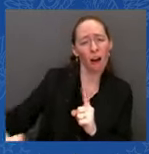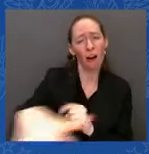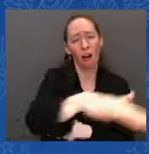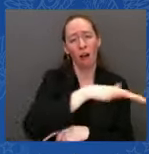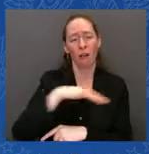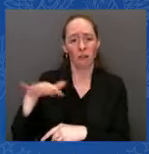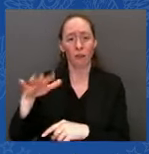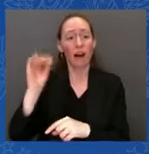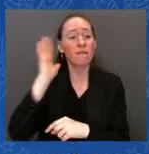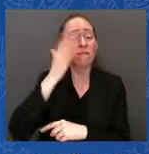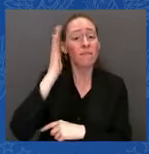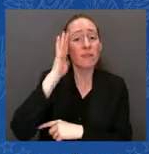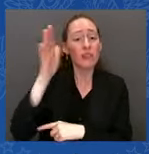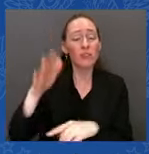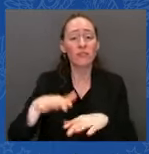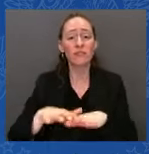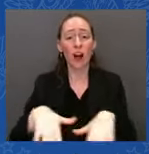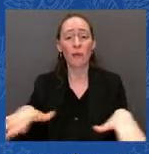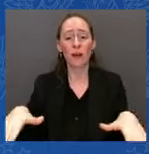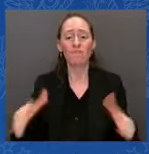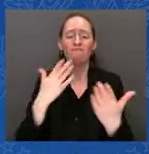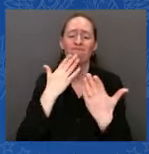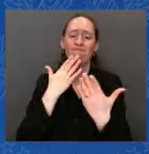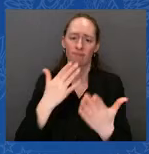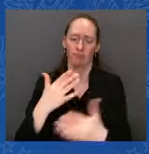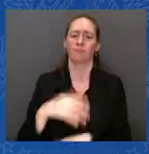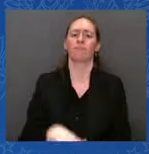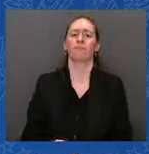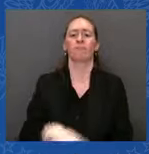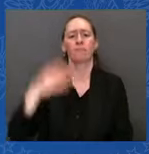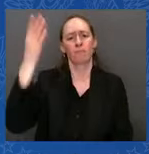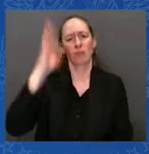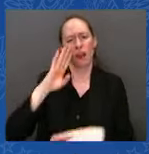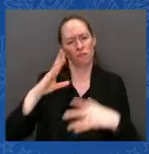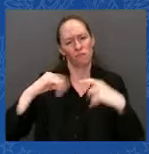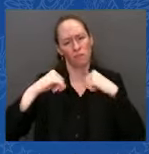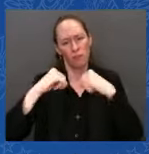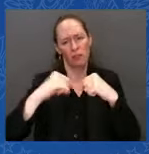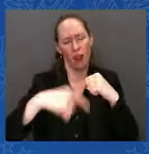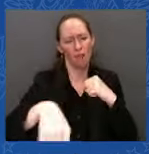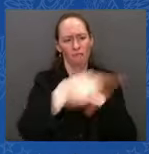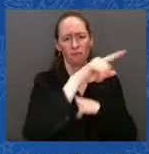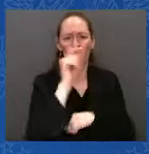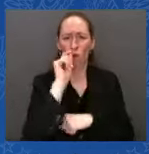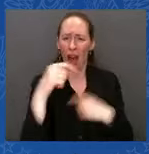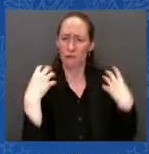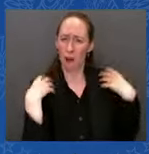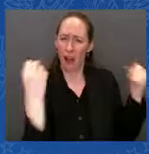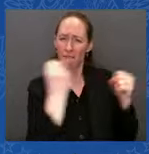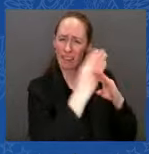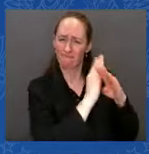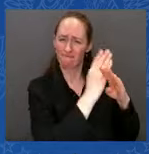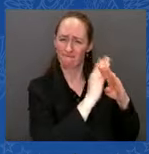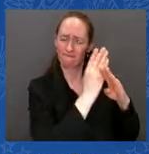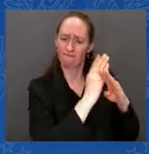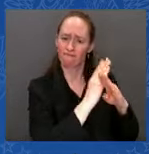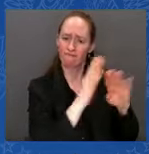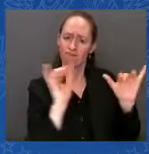and keep the flame of liberty burning brightly as we can. Thank you. The President, why are you taking this decision now?